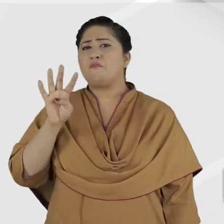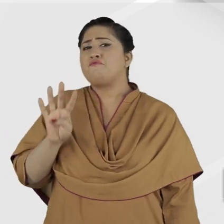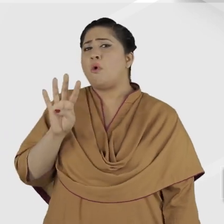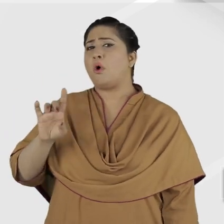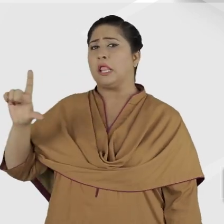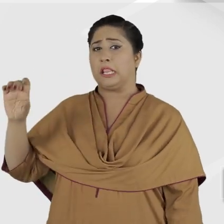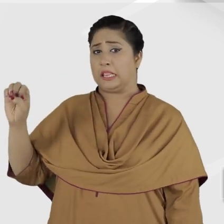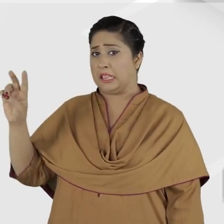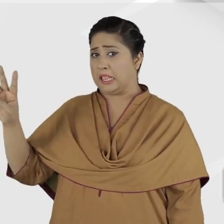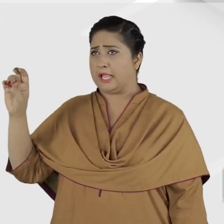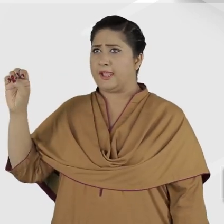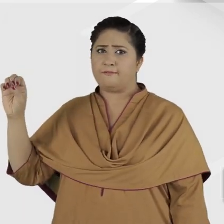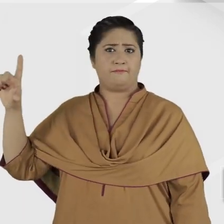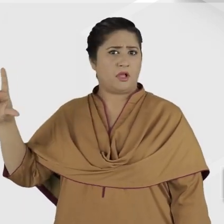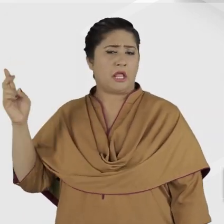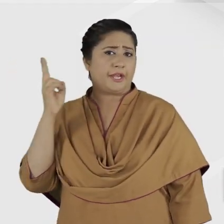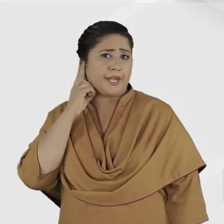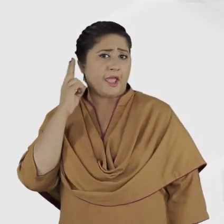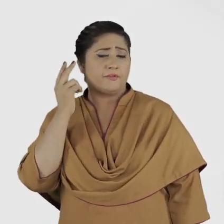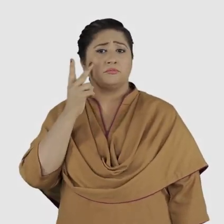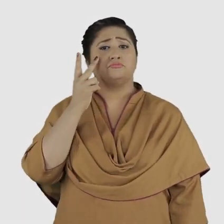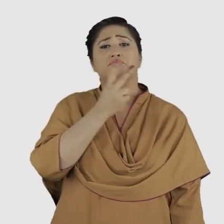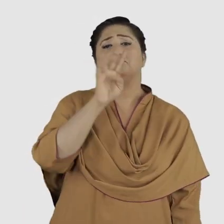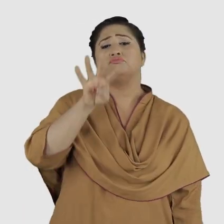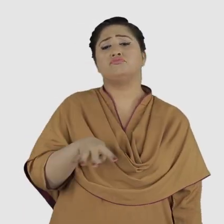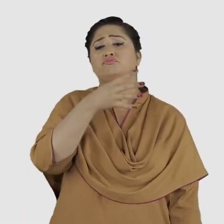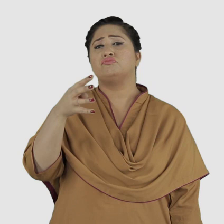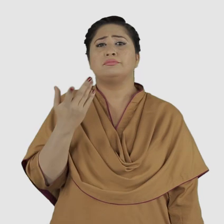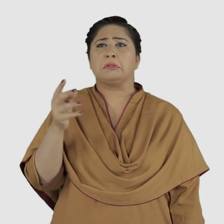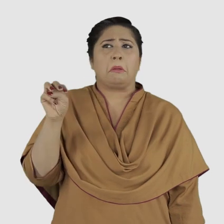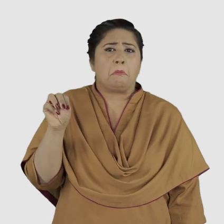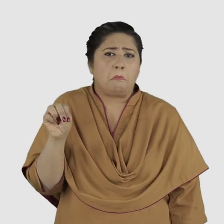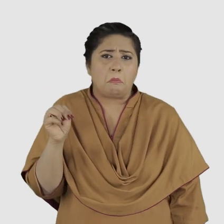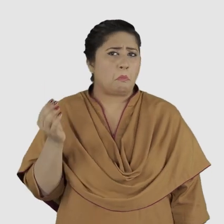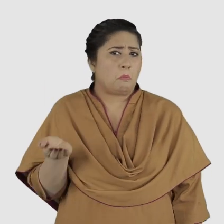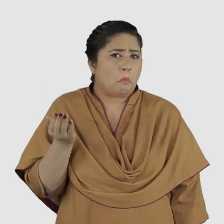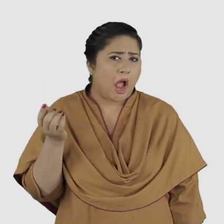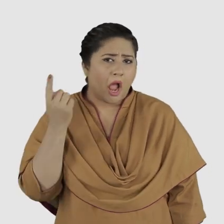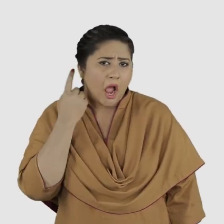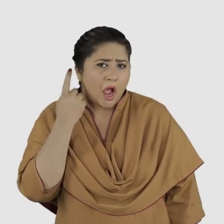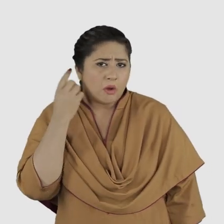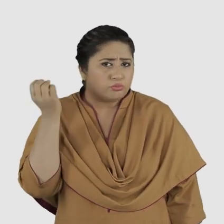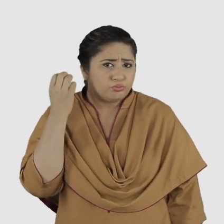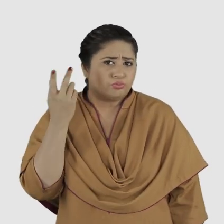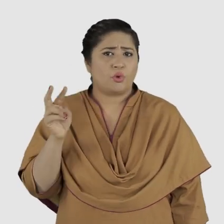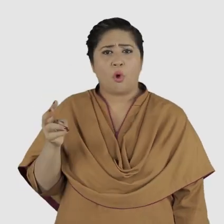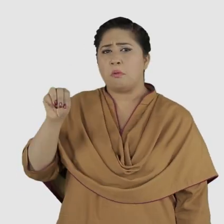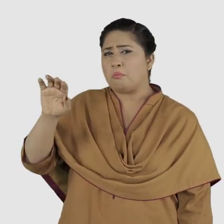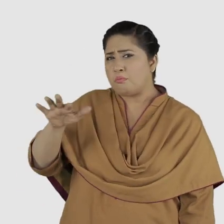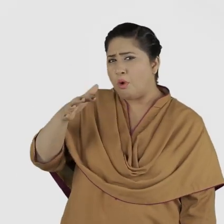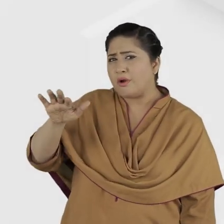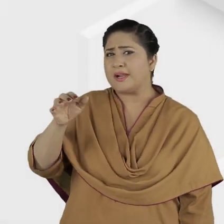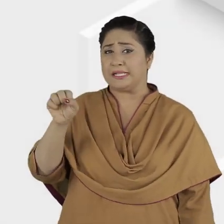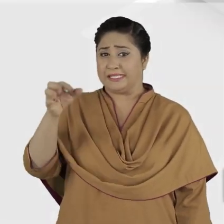are four levels of deafness, as you can see on the chart here, ranging from mild to moderate to severe and to profound.